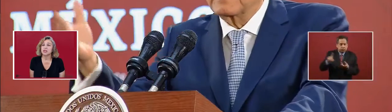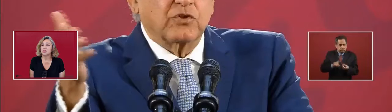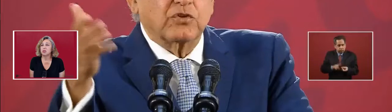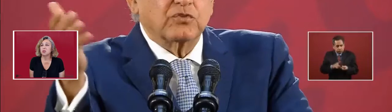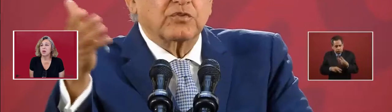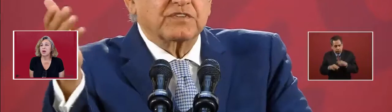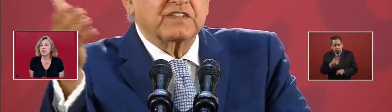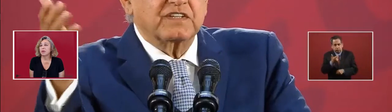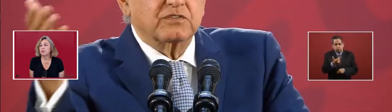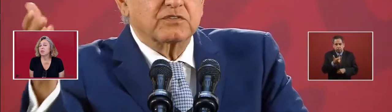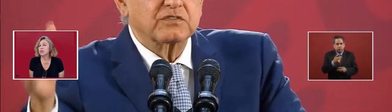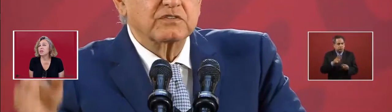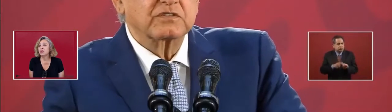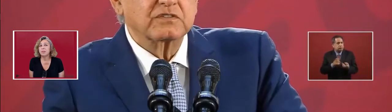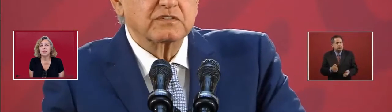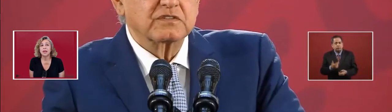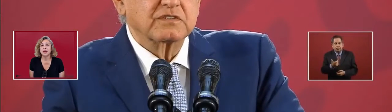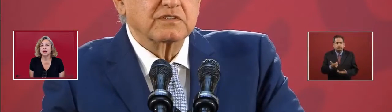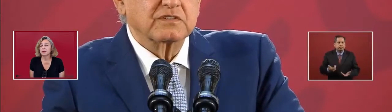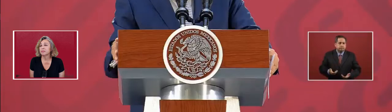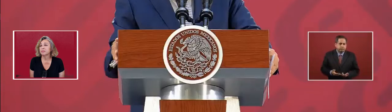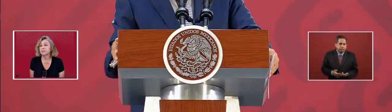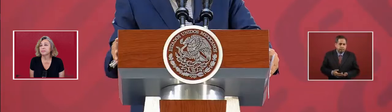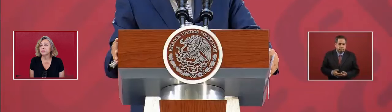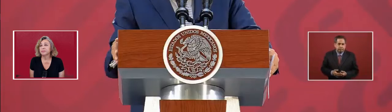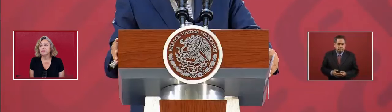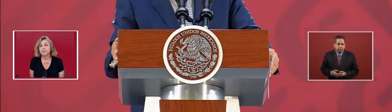So where is all that money?